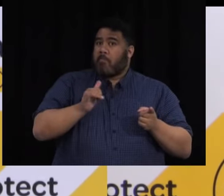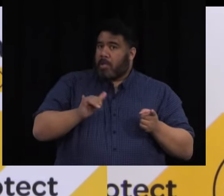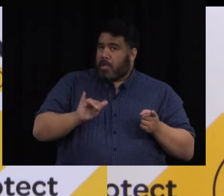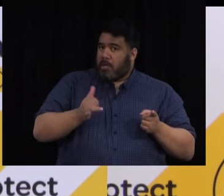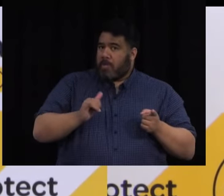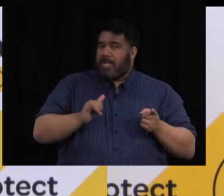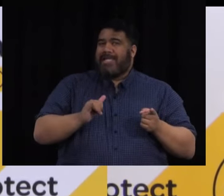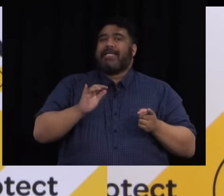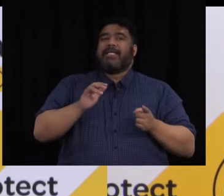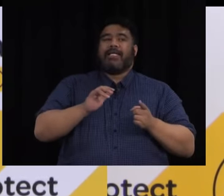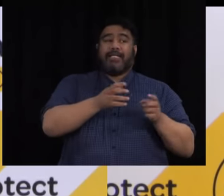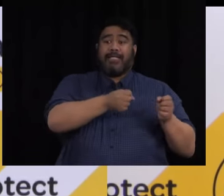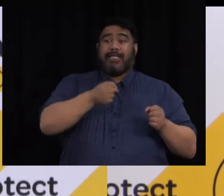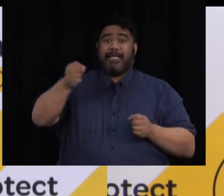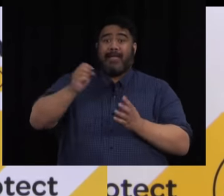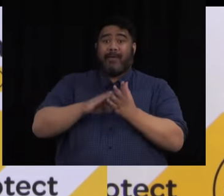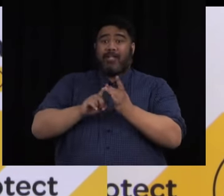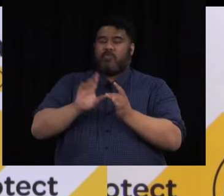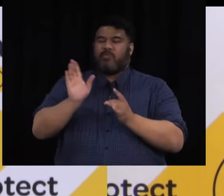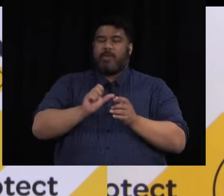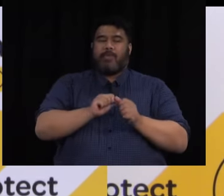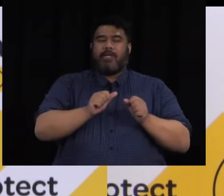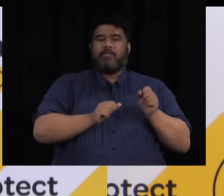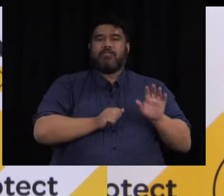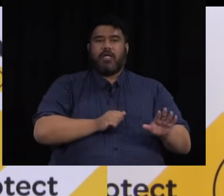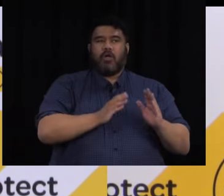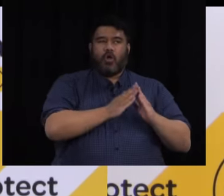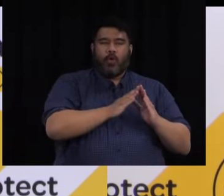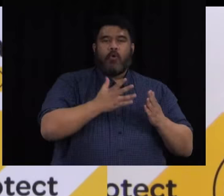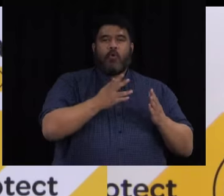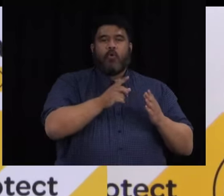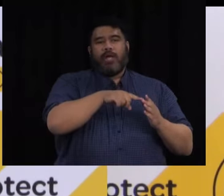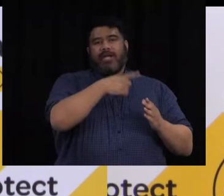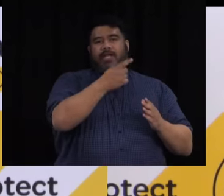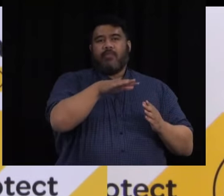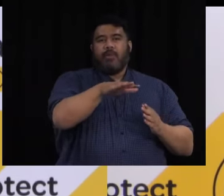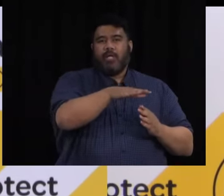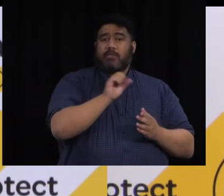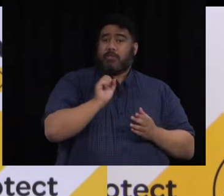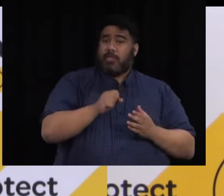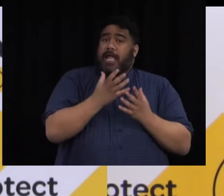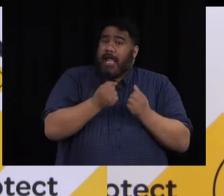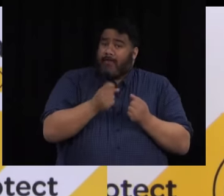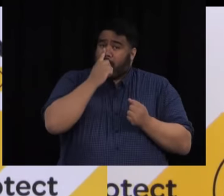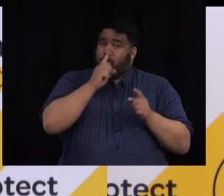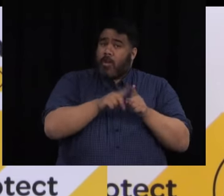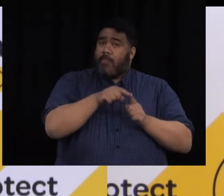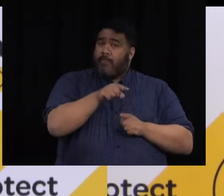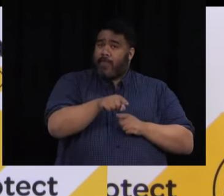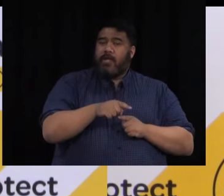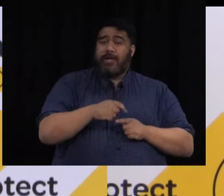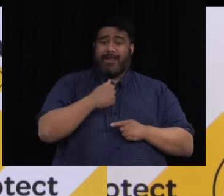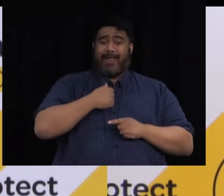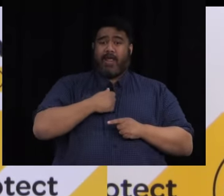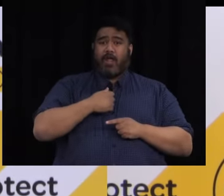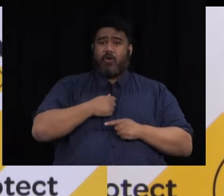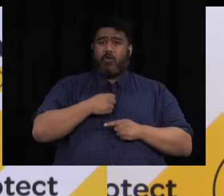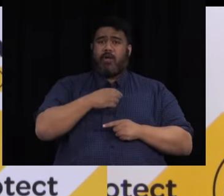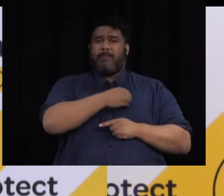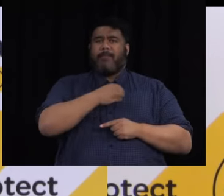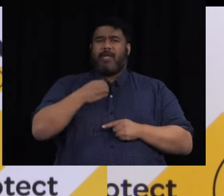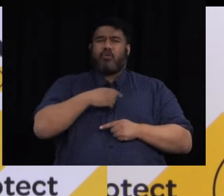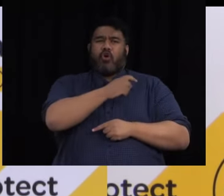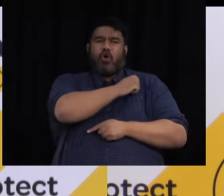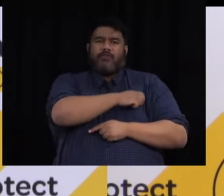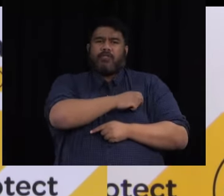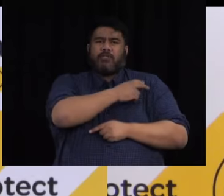where actually the best place is for them to isolate in their own home and the medical officer of health who's the person on the ground has the